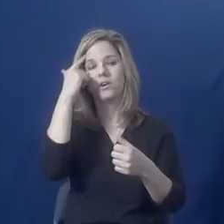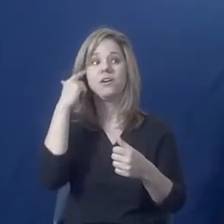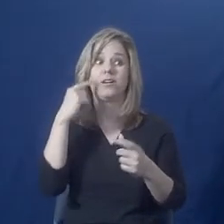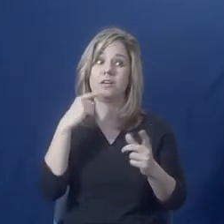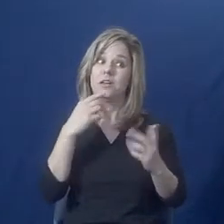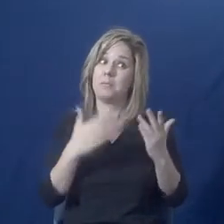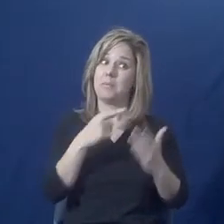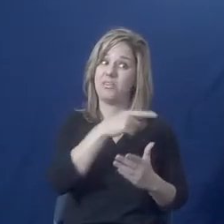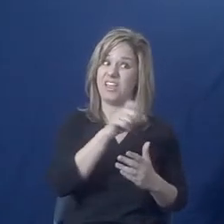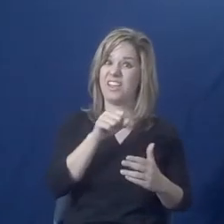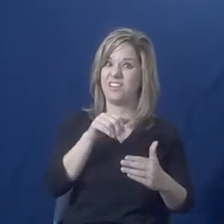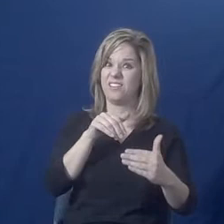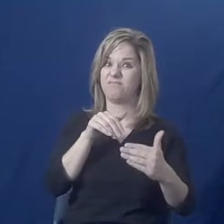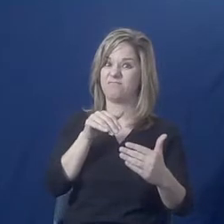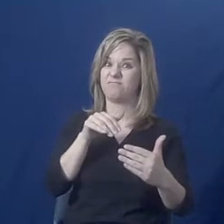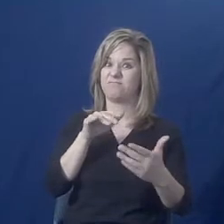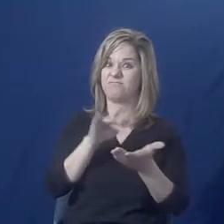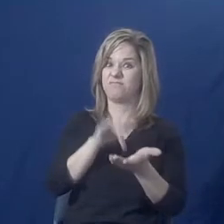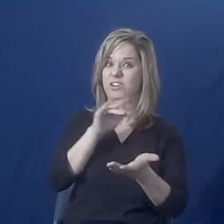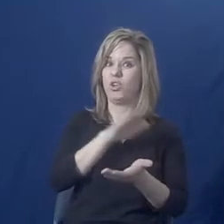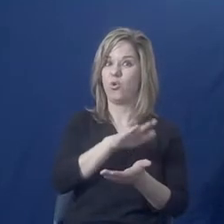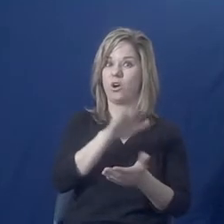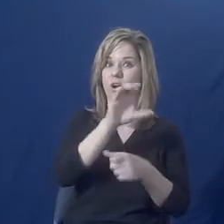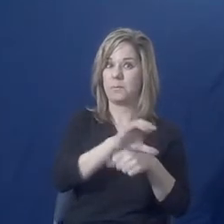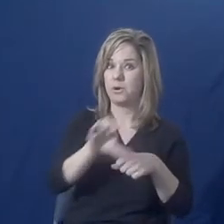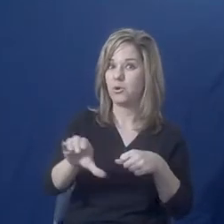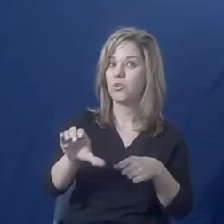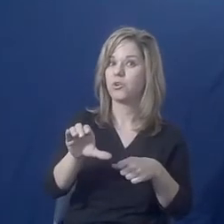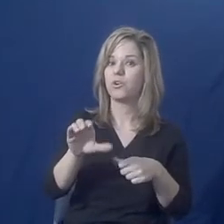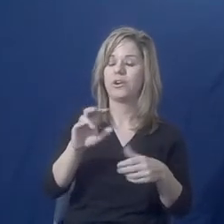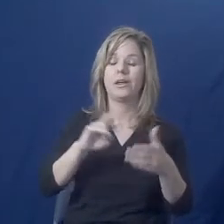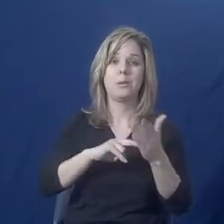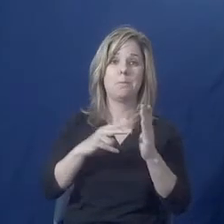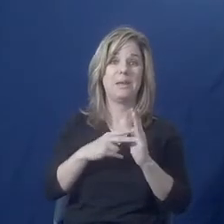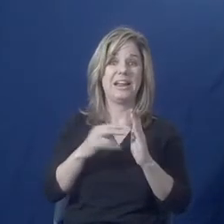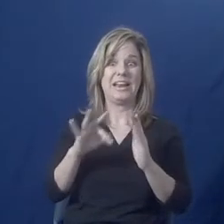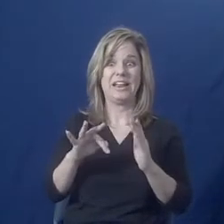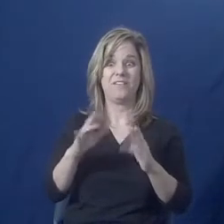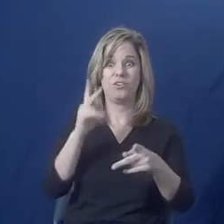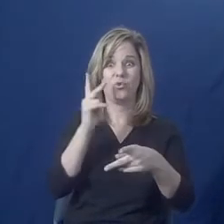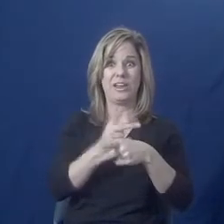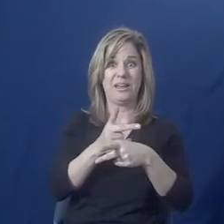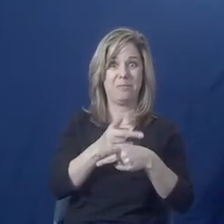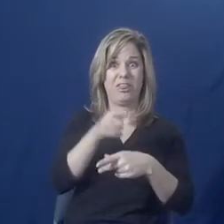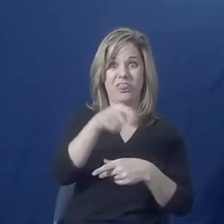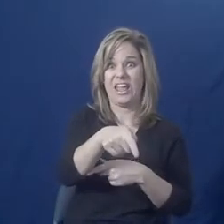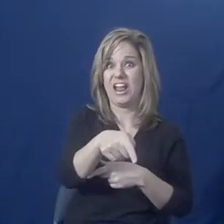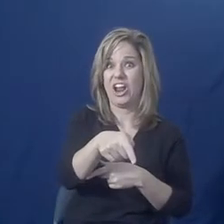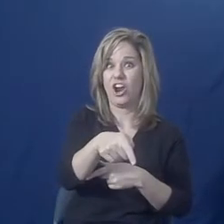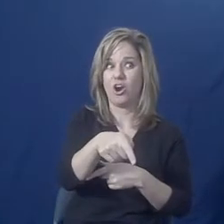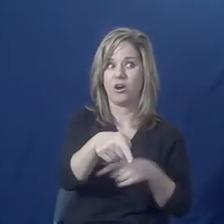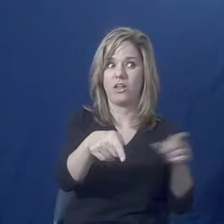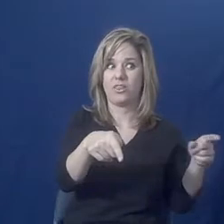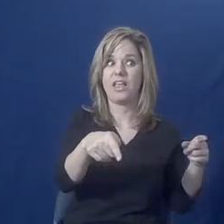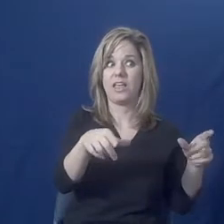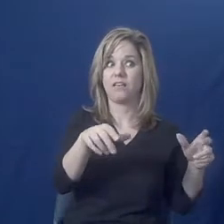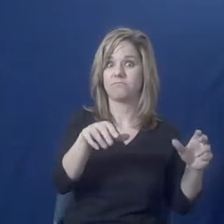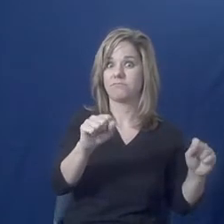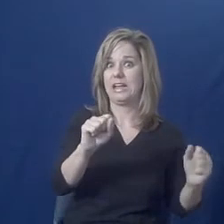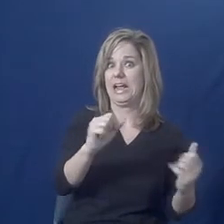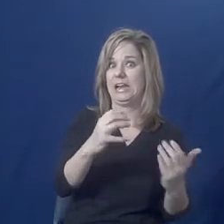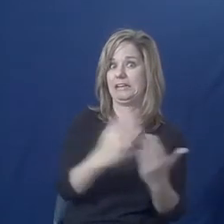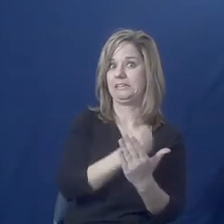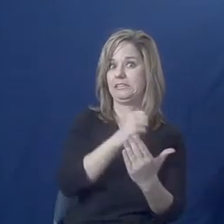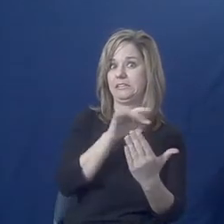So if you keep a copy of your safety plan in your computer and they can get into your computer, you're then